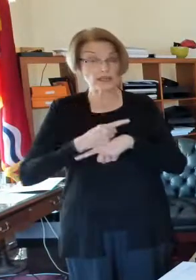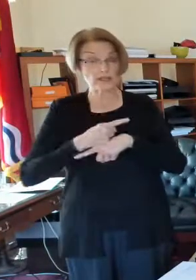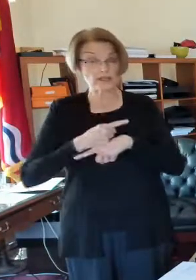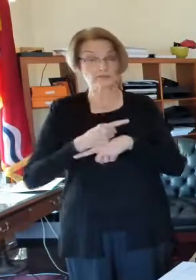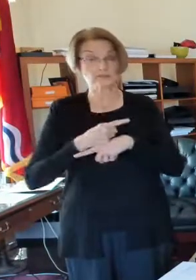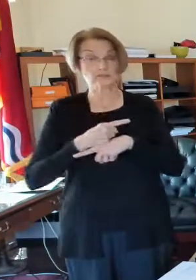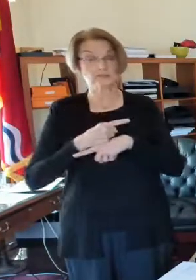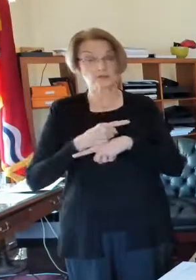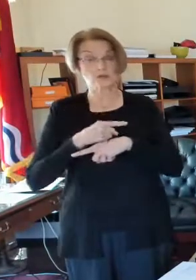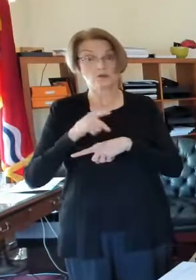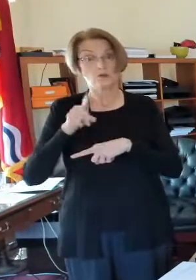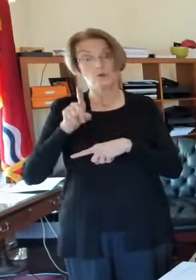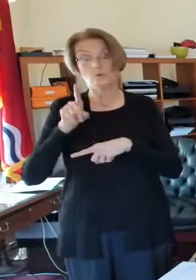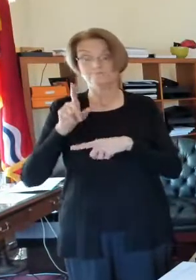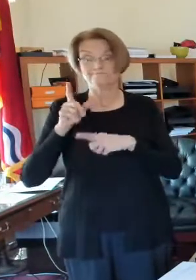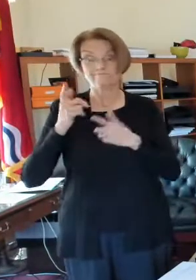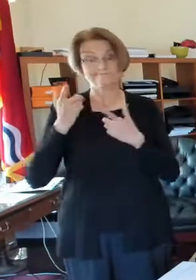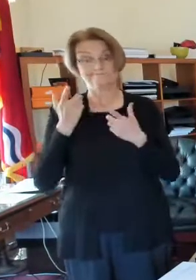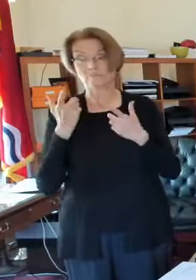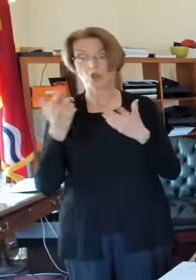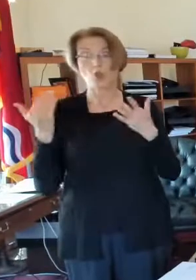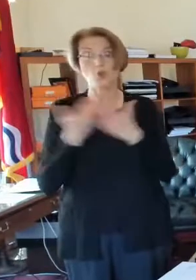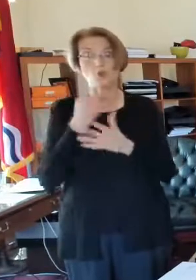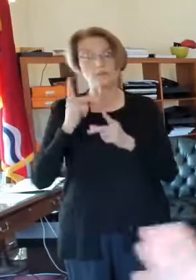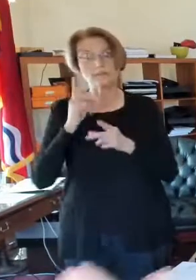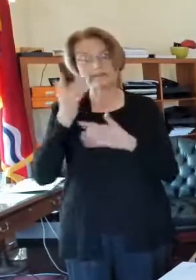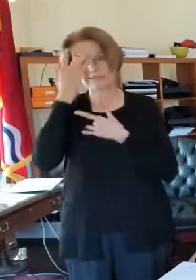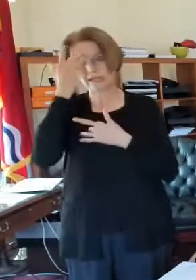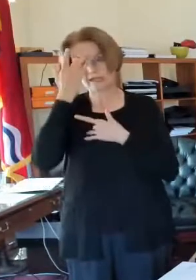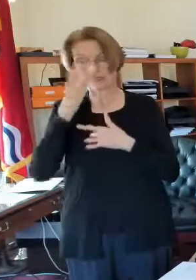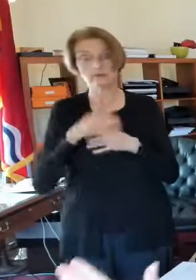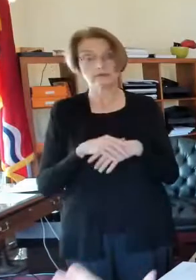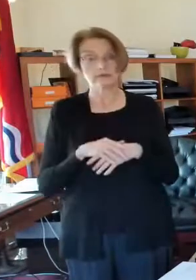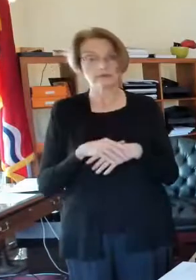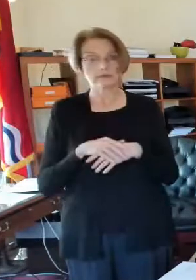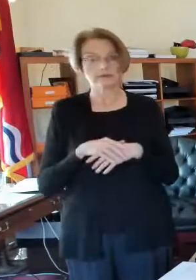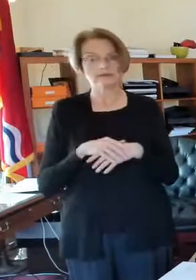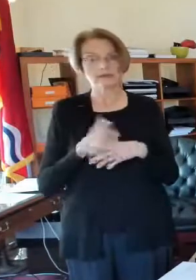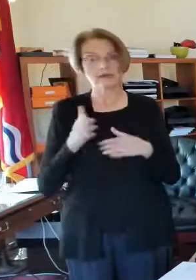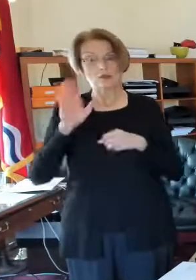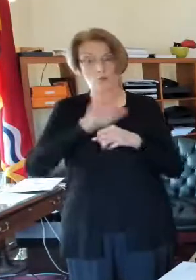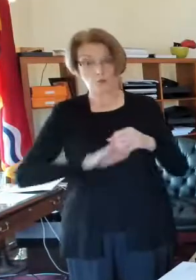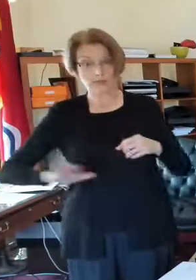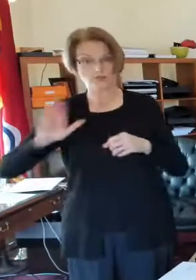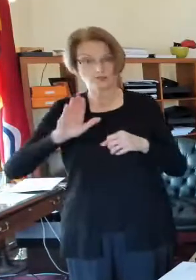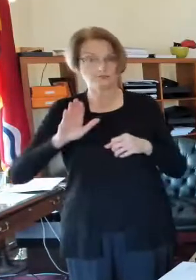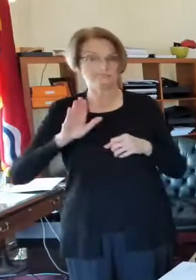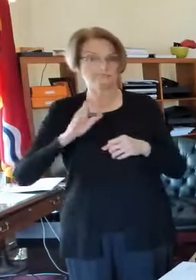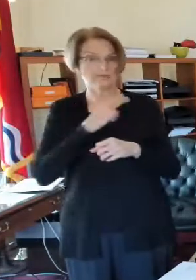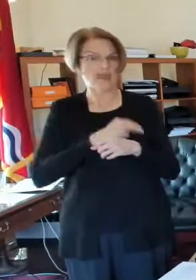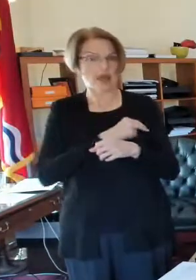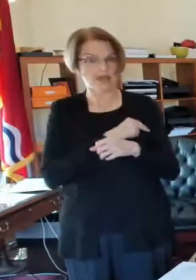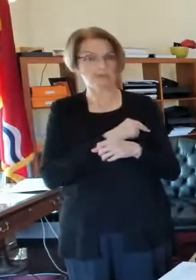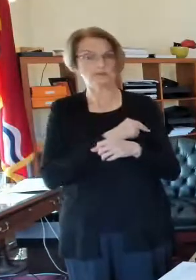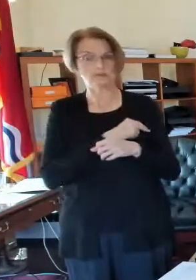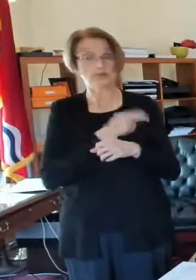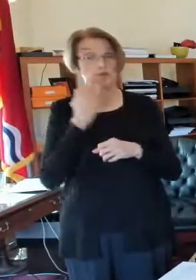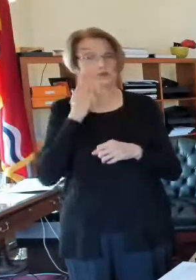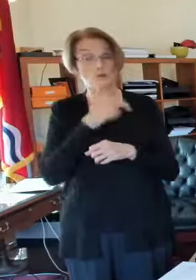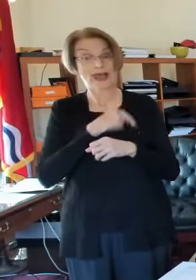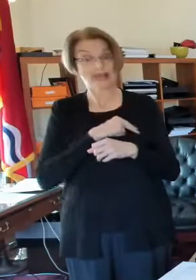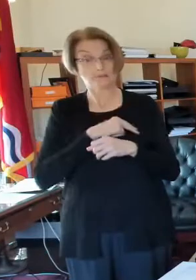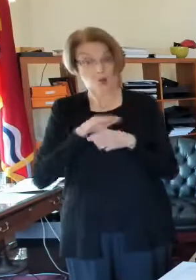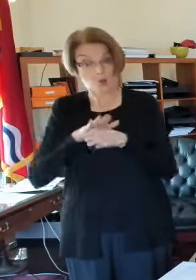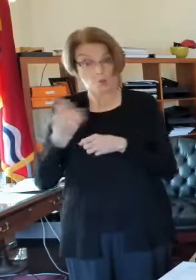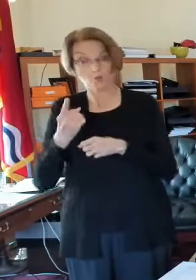new cases. People in the hospital, in the region, because, of course, our hospitals serve the region and beyond.